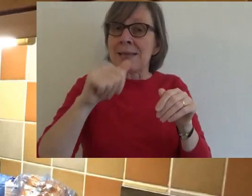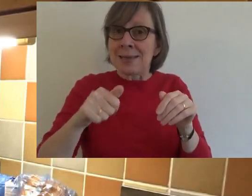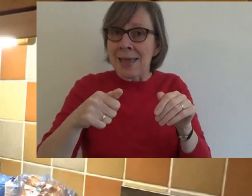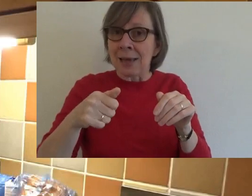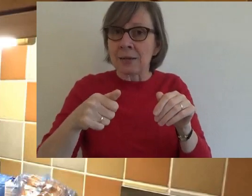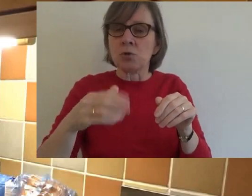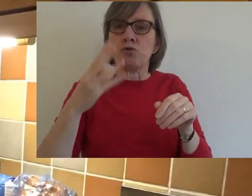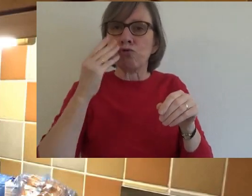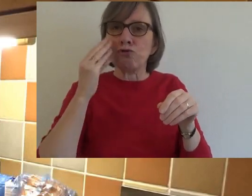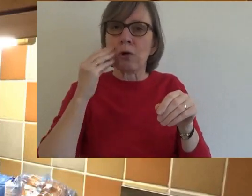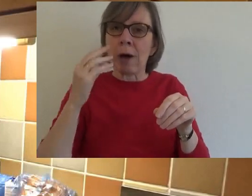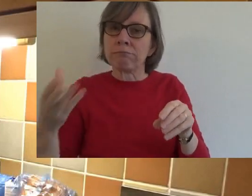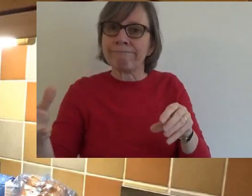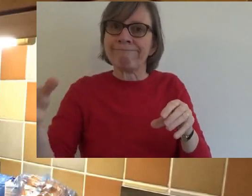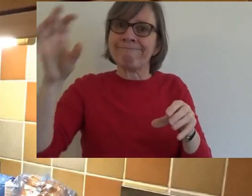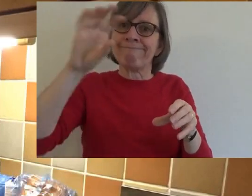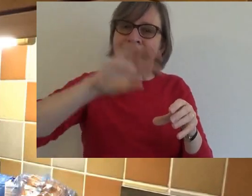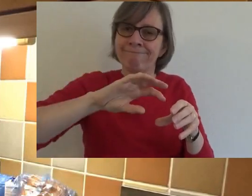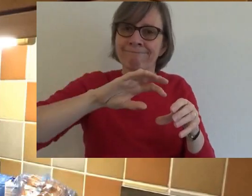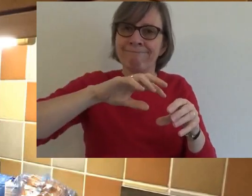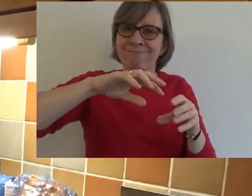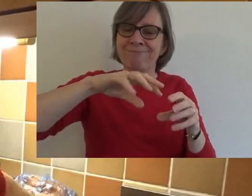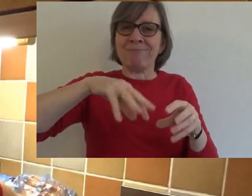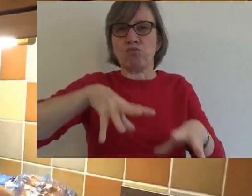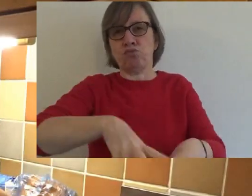Then we can add our caster sugar.